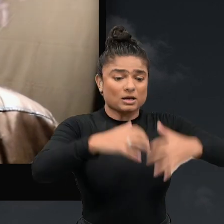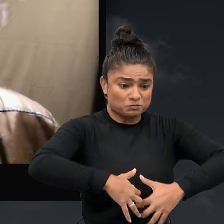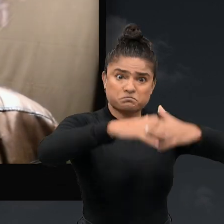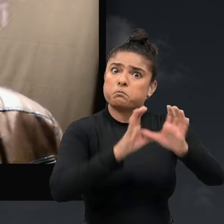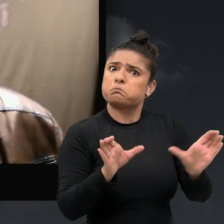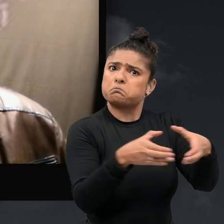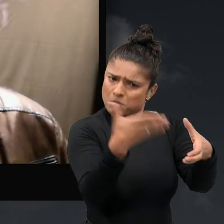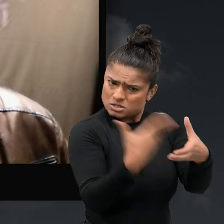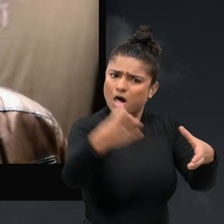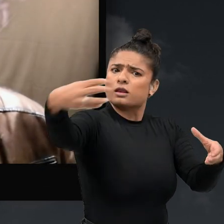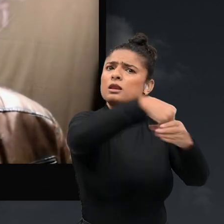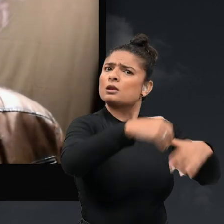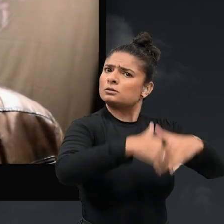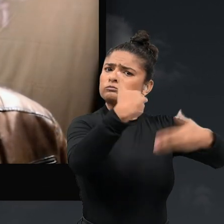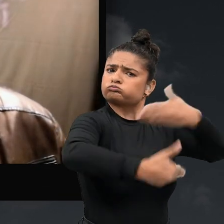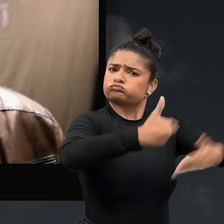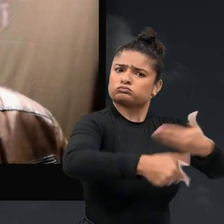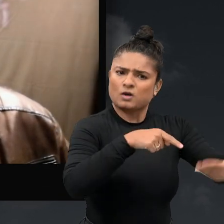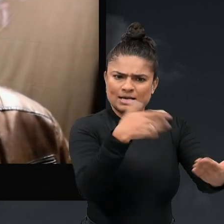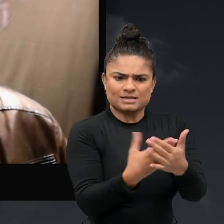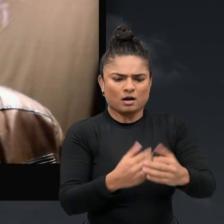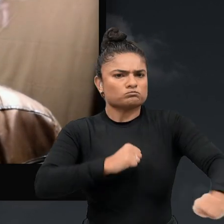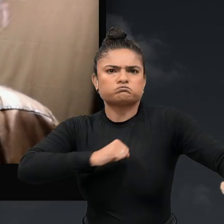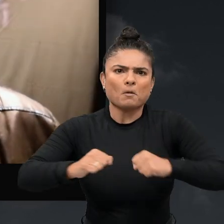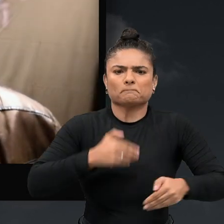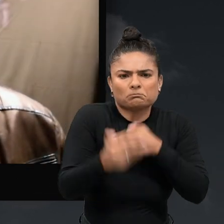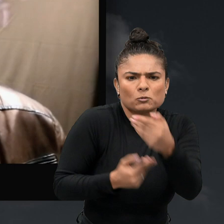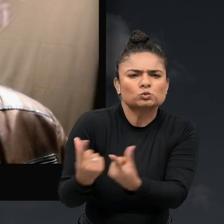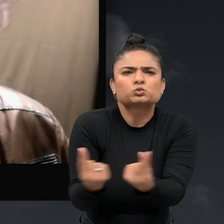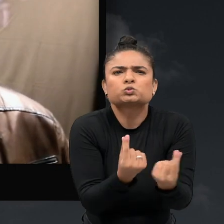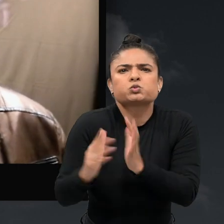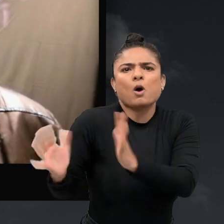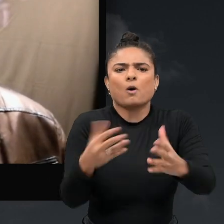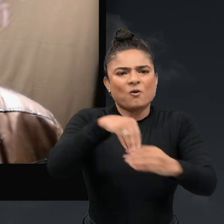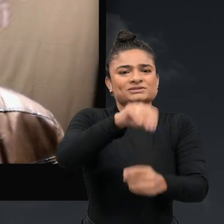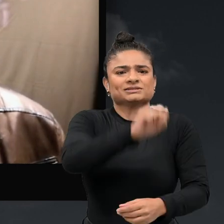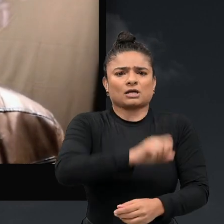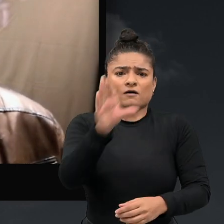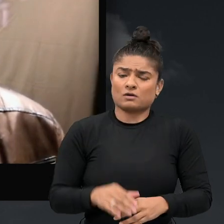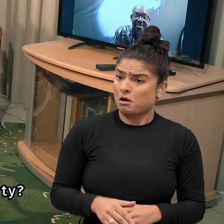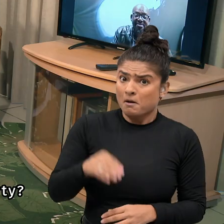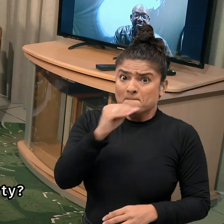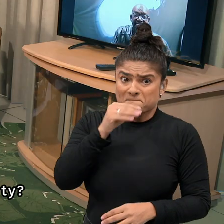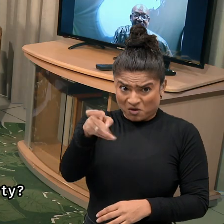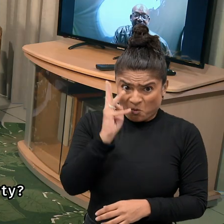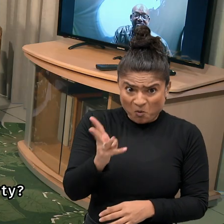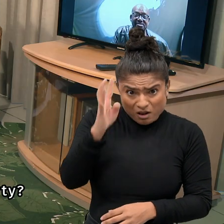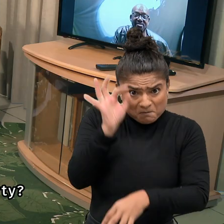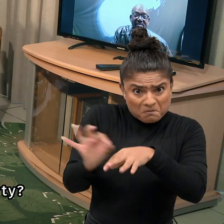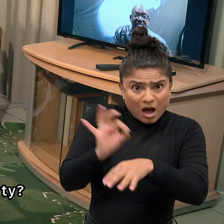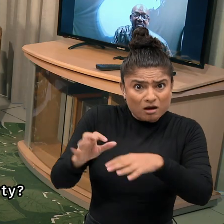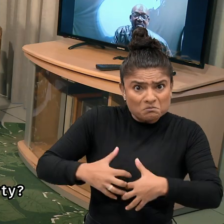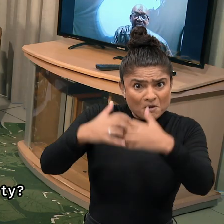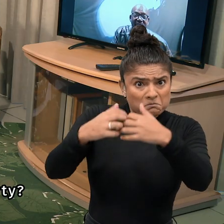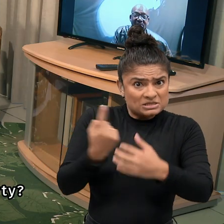can open their own political party. And number three, they can contest with power of mobilization. Does this mean that you're going to